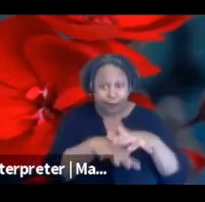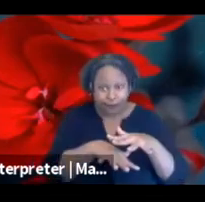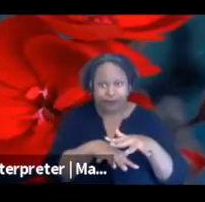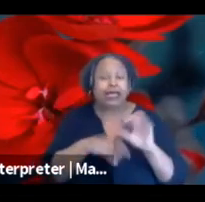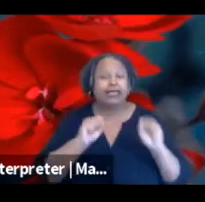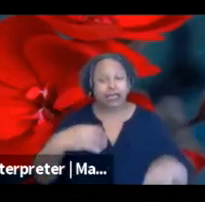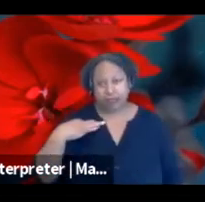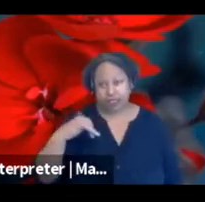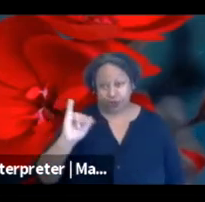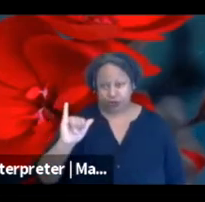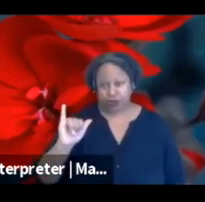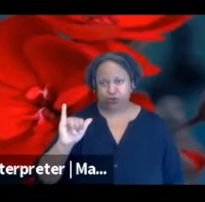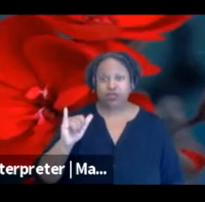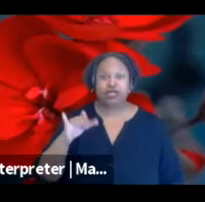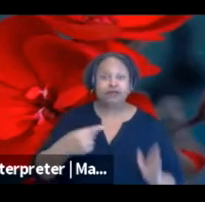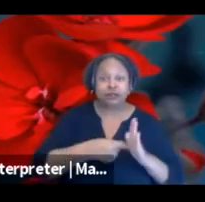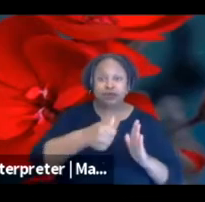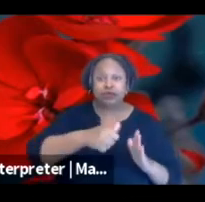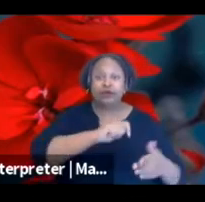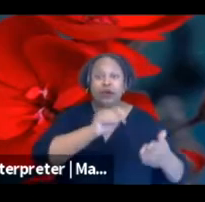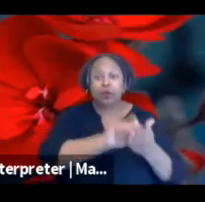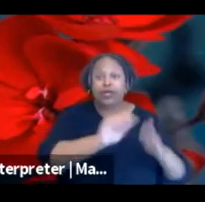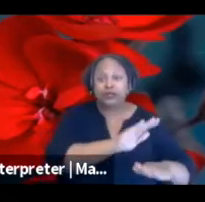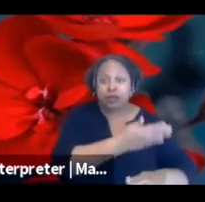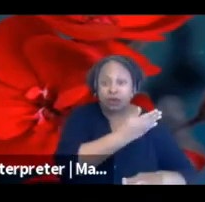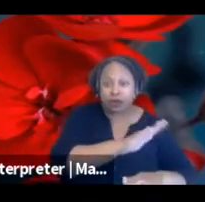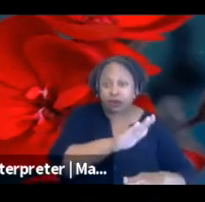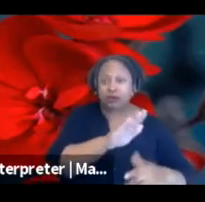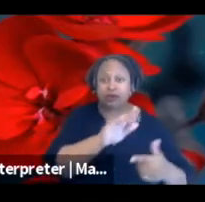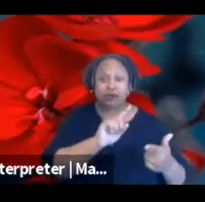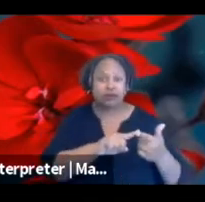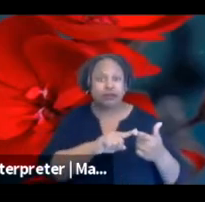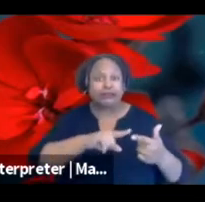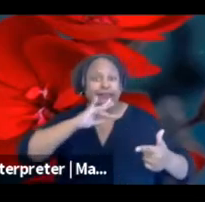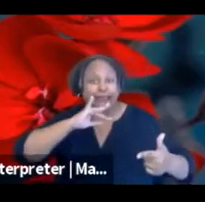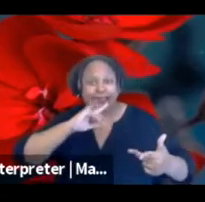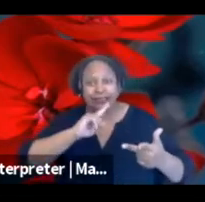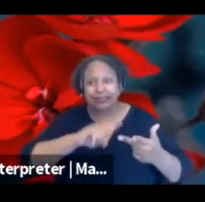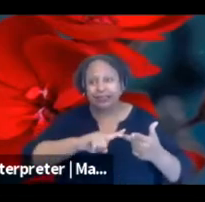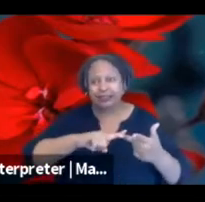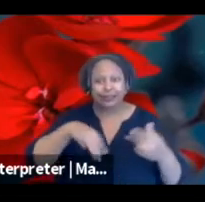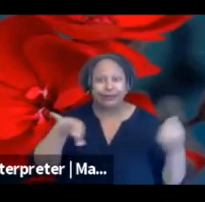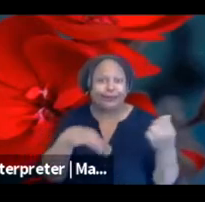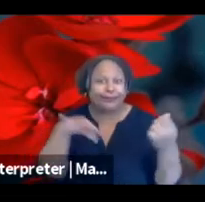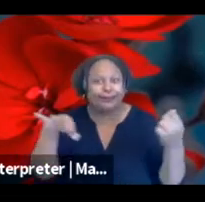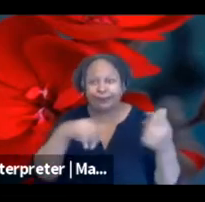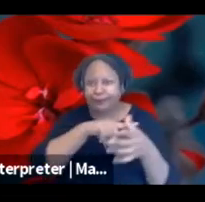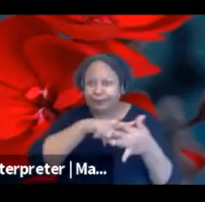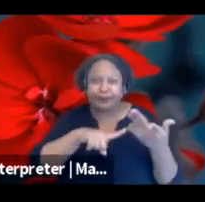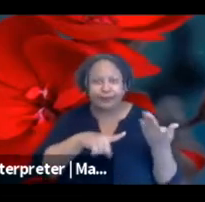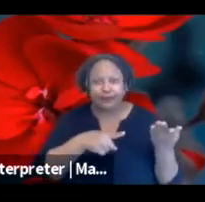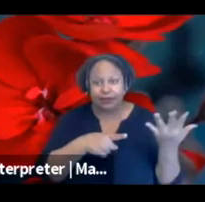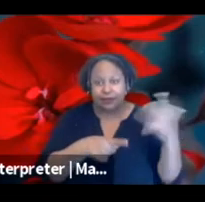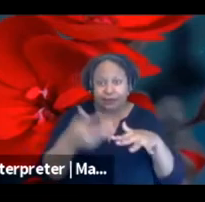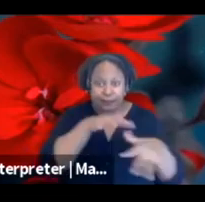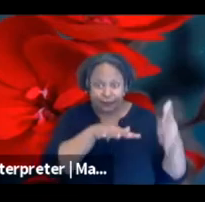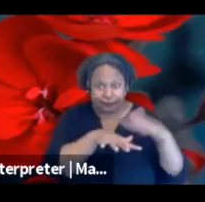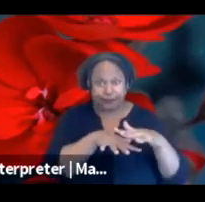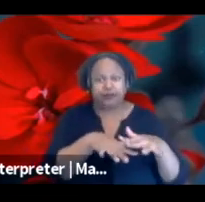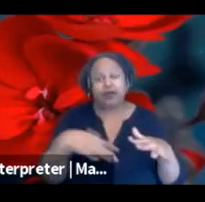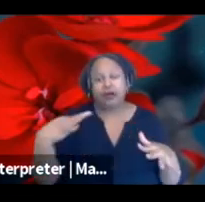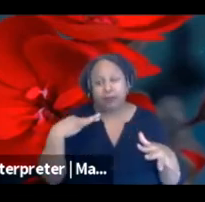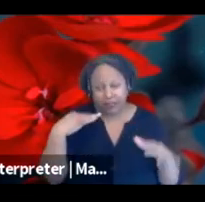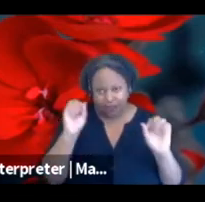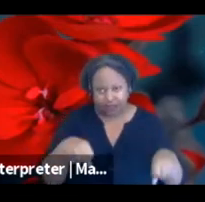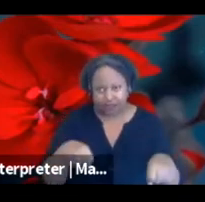you know, if you're a songwriter, whatever the multidisciplinary intersection of that looks like, so just